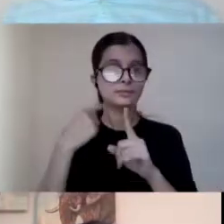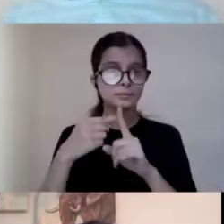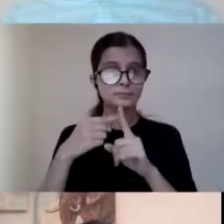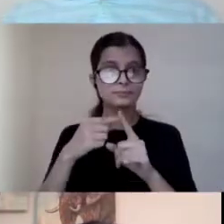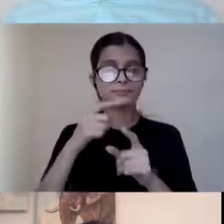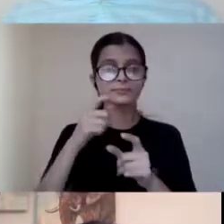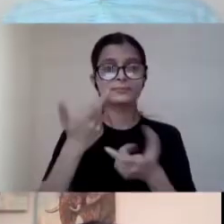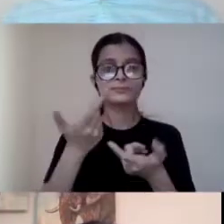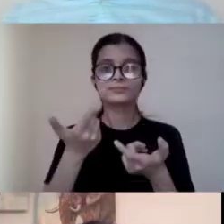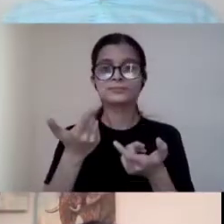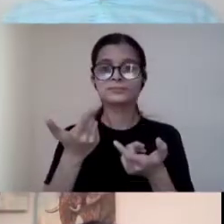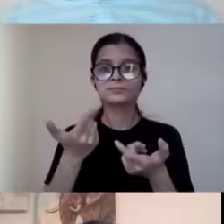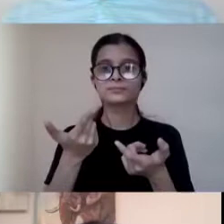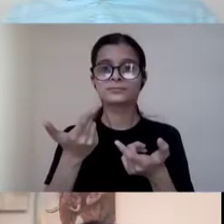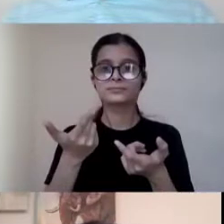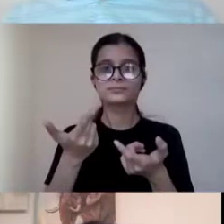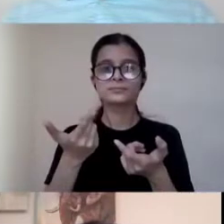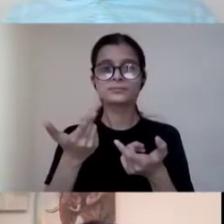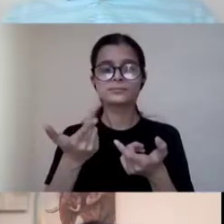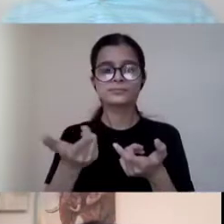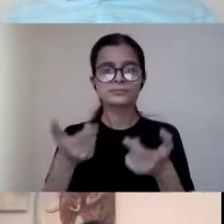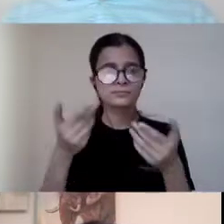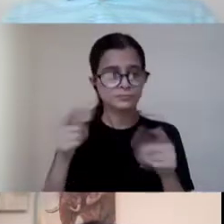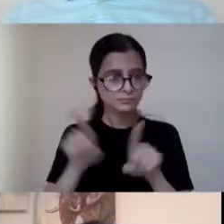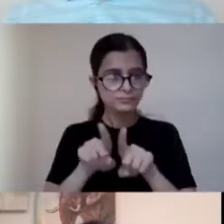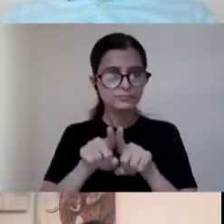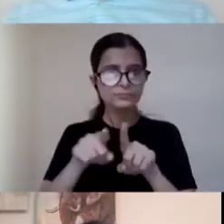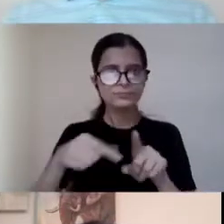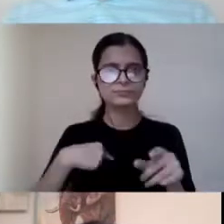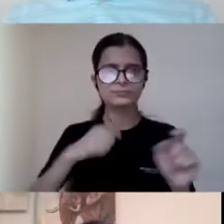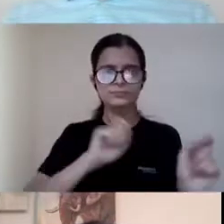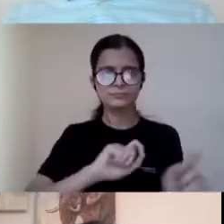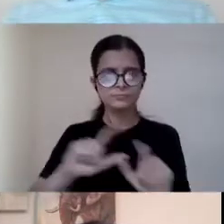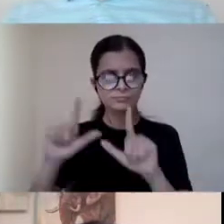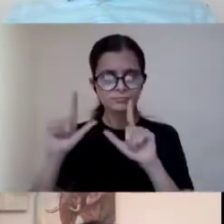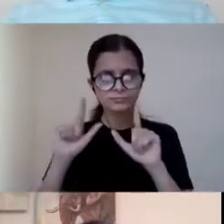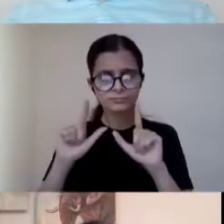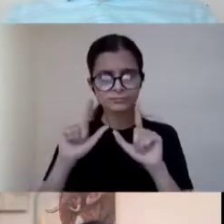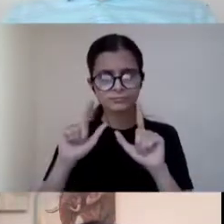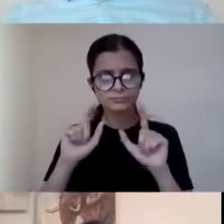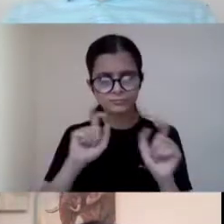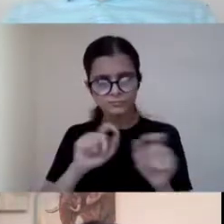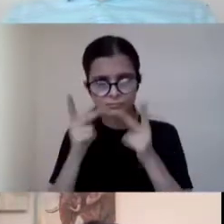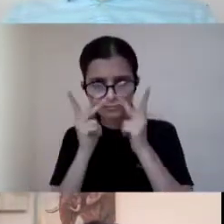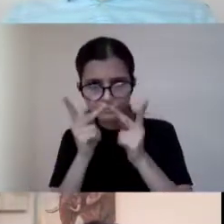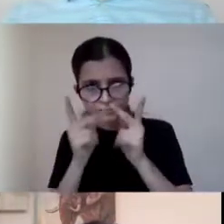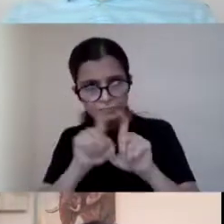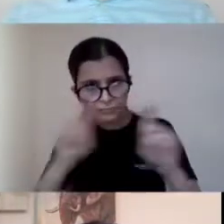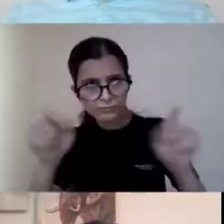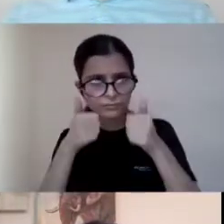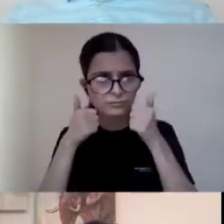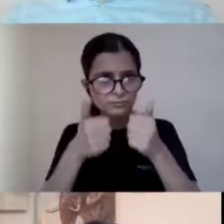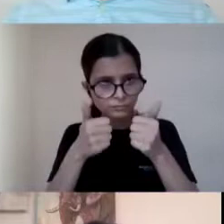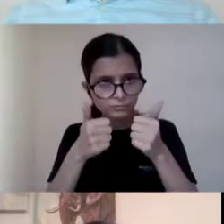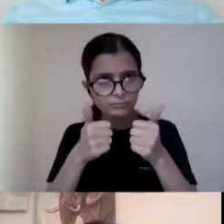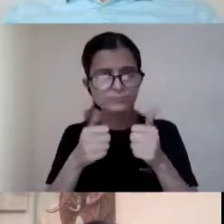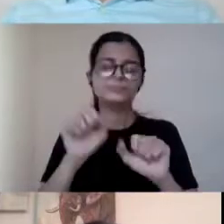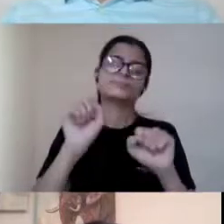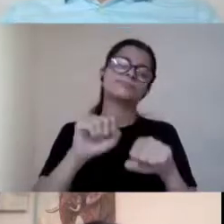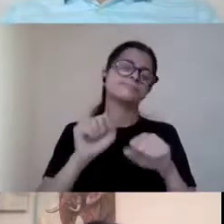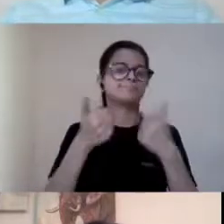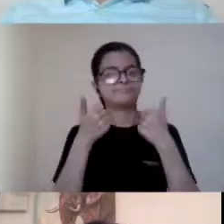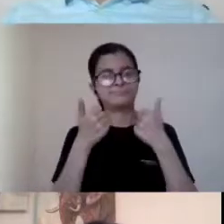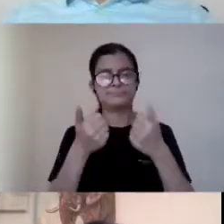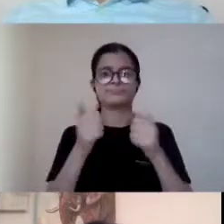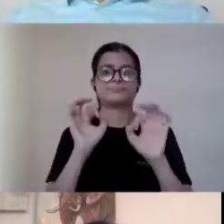the course for it. So my slides are actually are my slides visible? Mr Manocha sir. Manocha okay